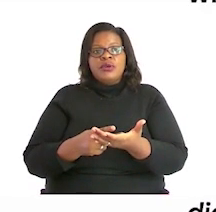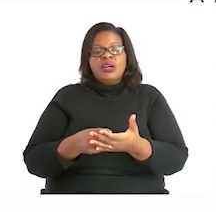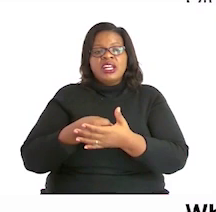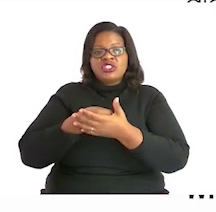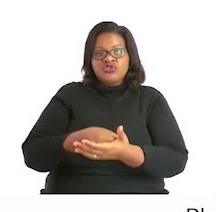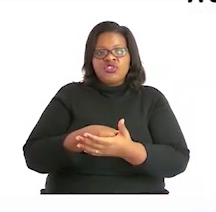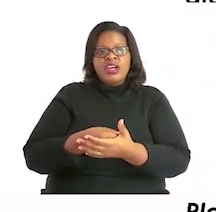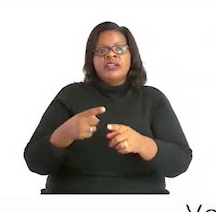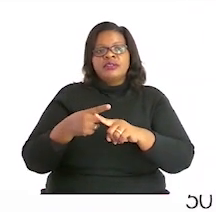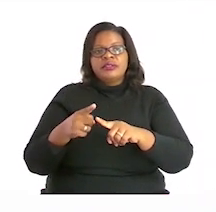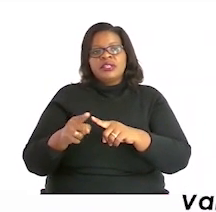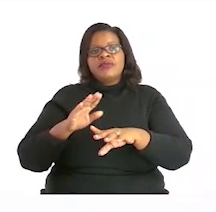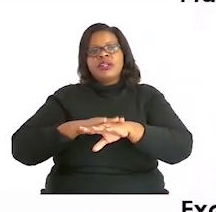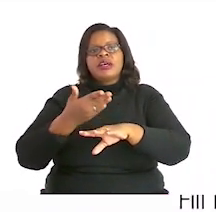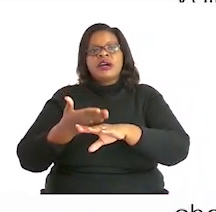a few examples.